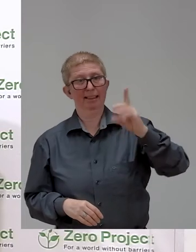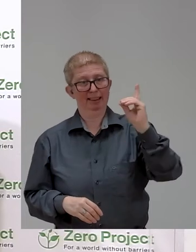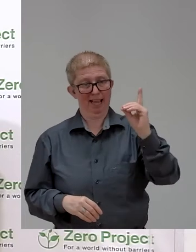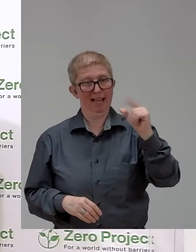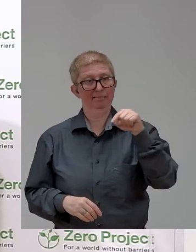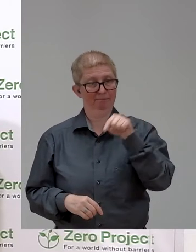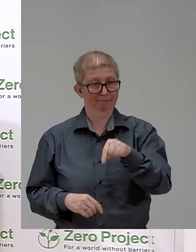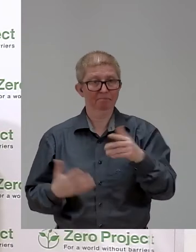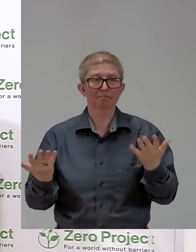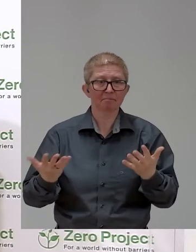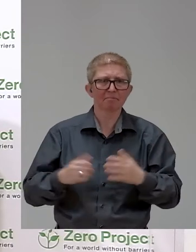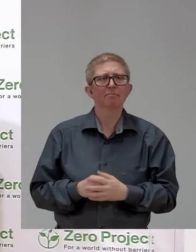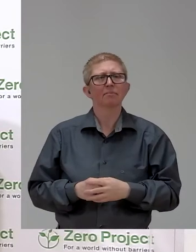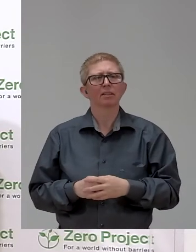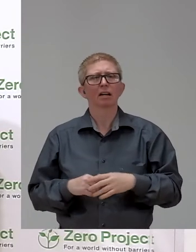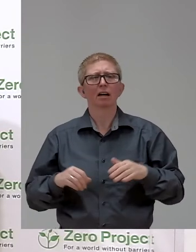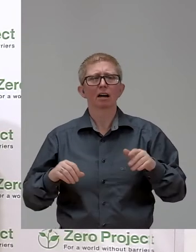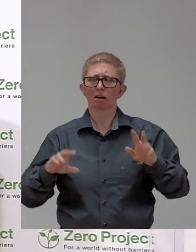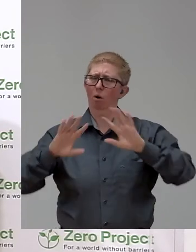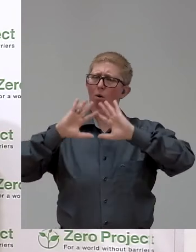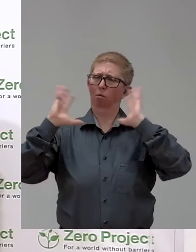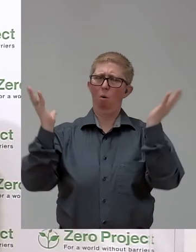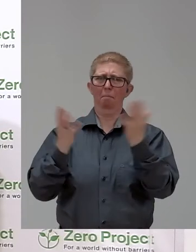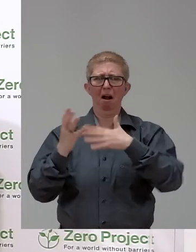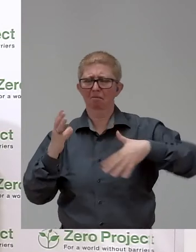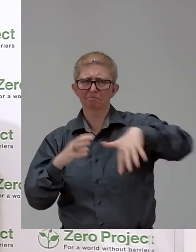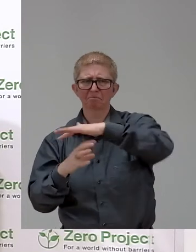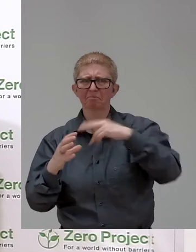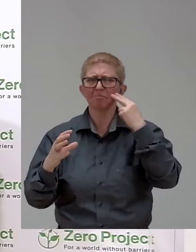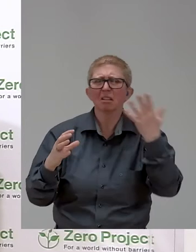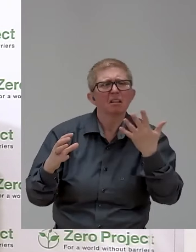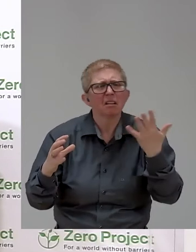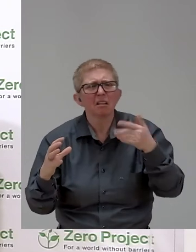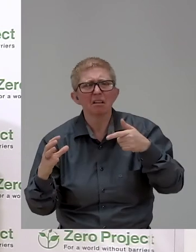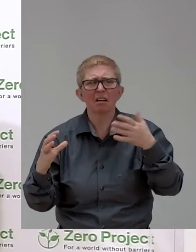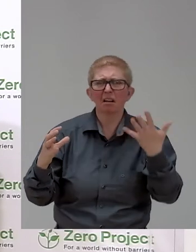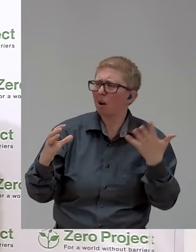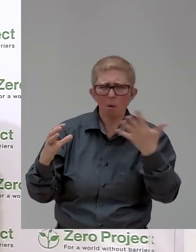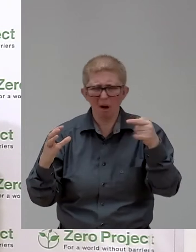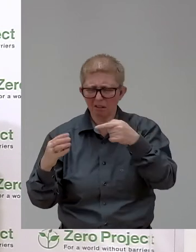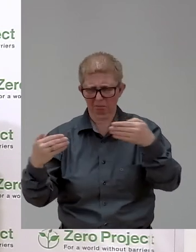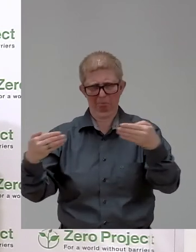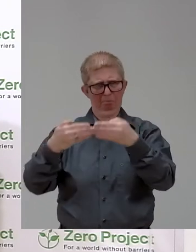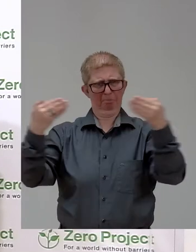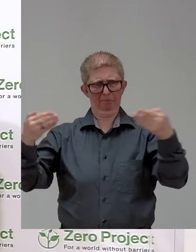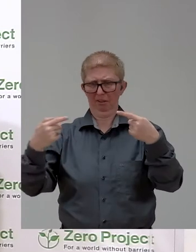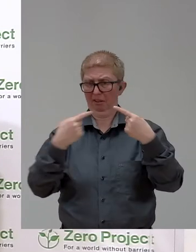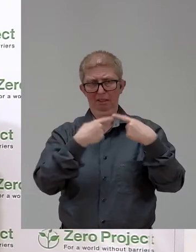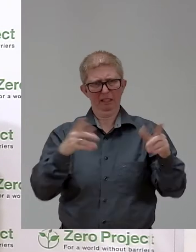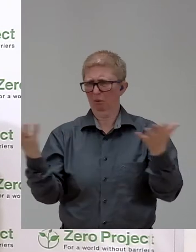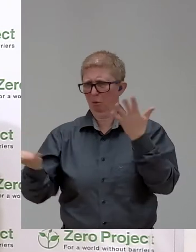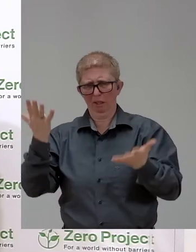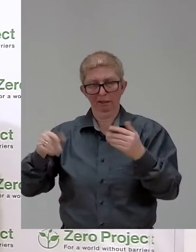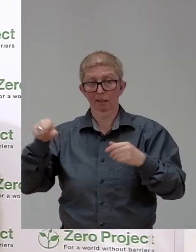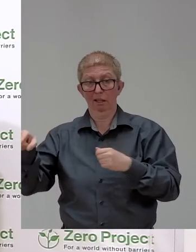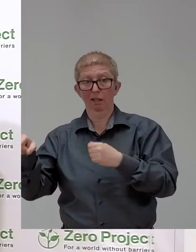think it's a global phenomenon, we always see the gap between employment rates of persons with and without disabilities.